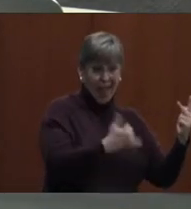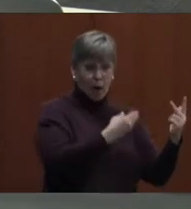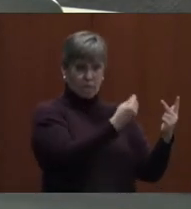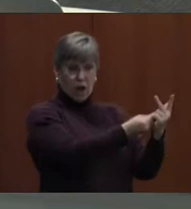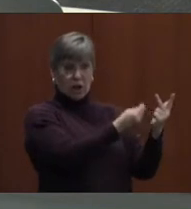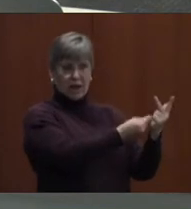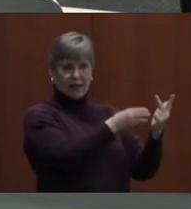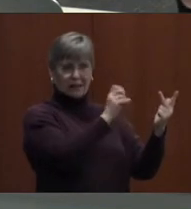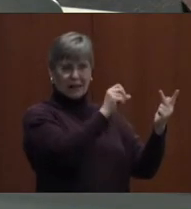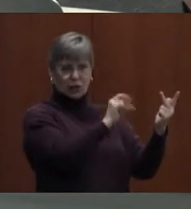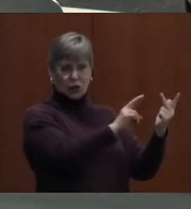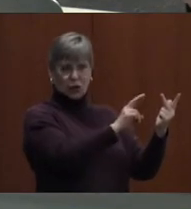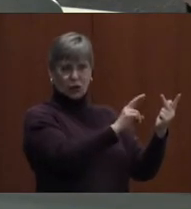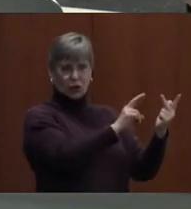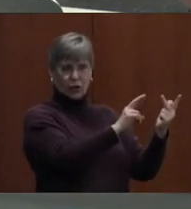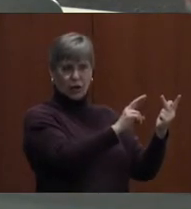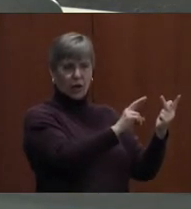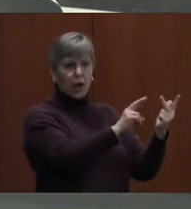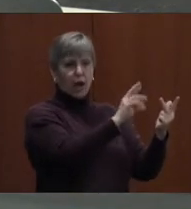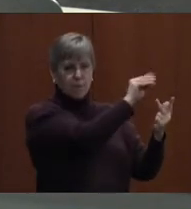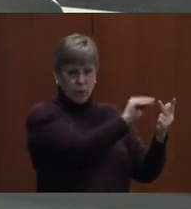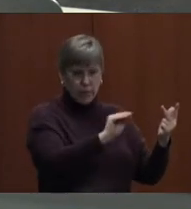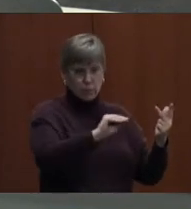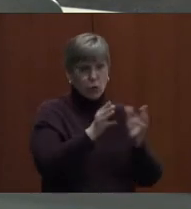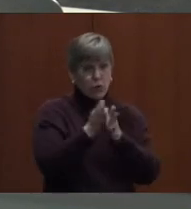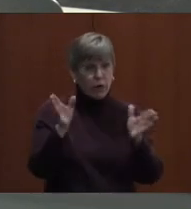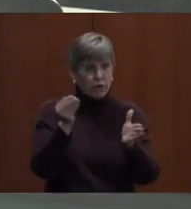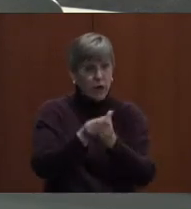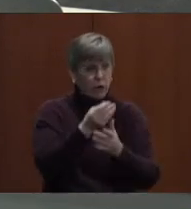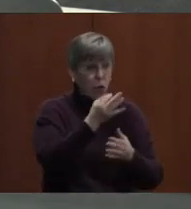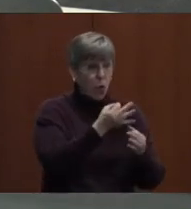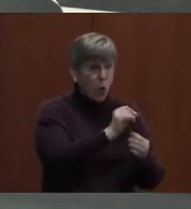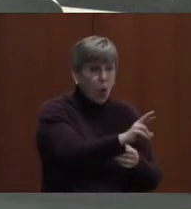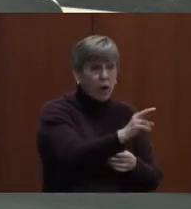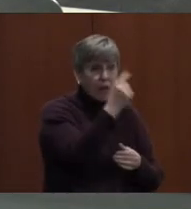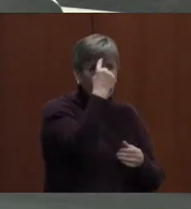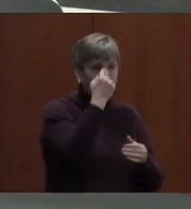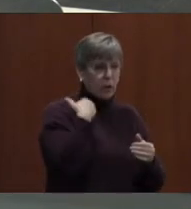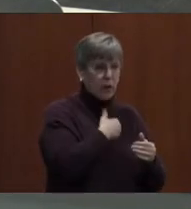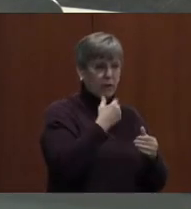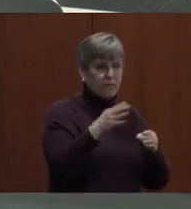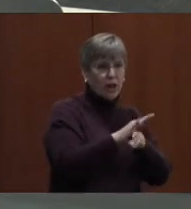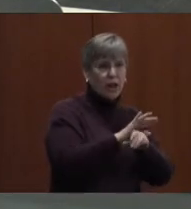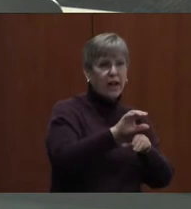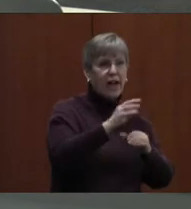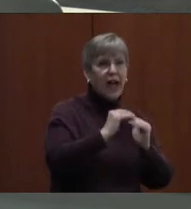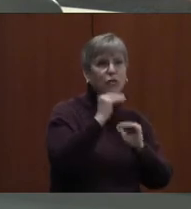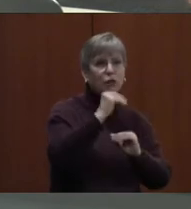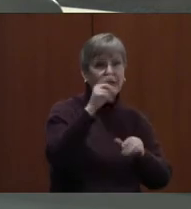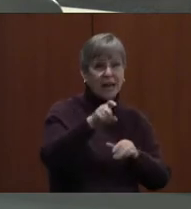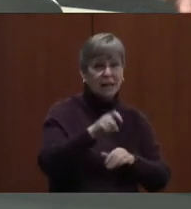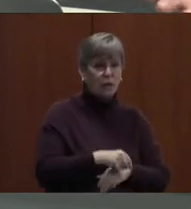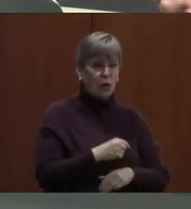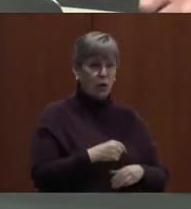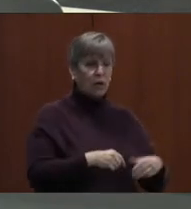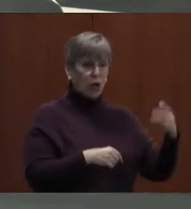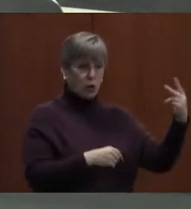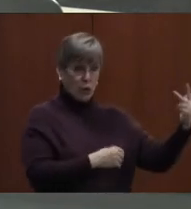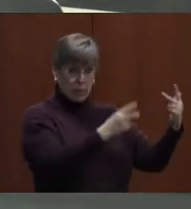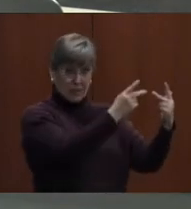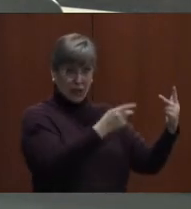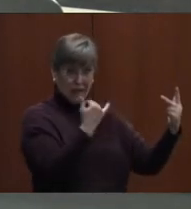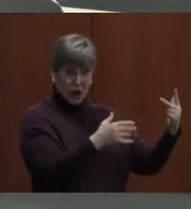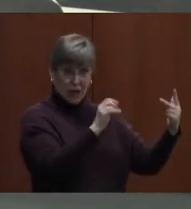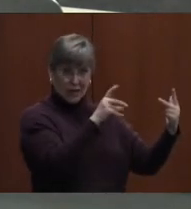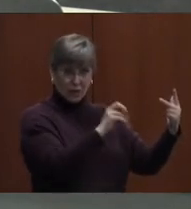as ESSER and permanently fund them under the general fund or whether they felt that there was additional need. So the likelihood is the three positions that are currently in ESSER